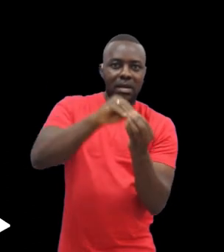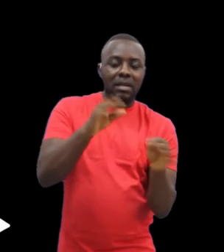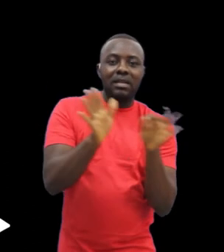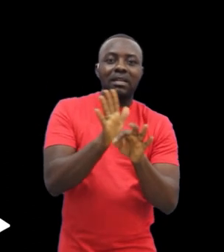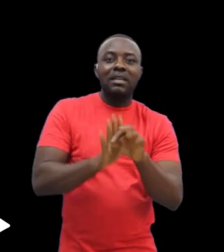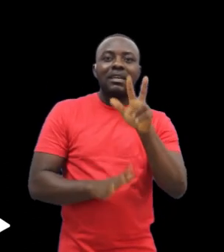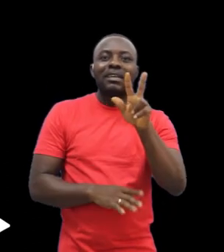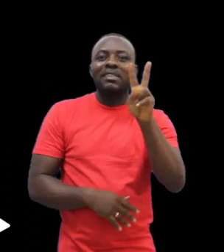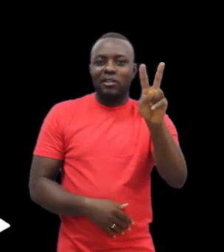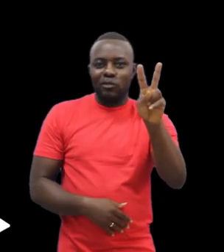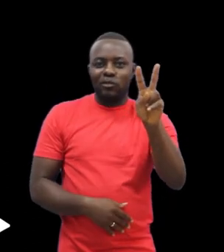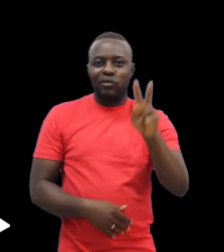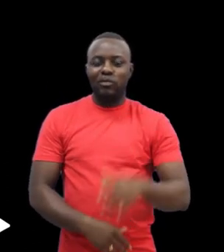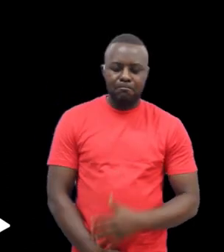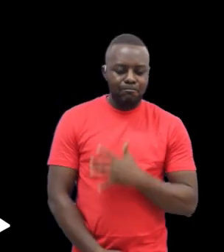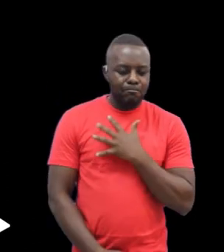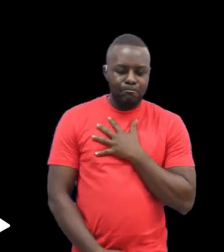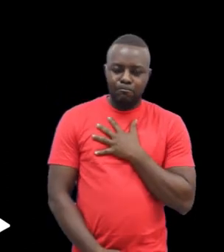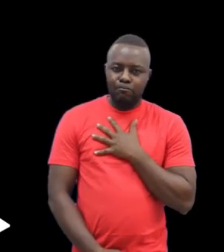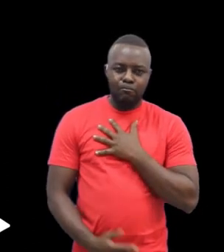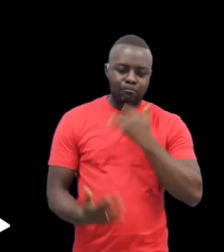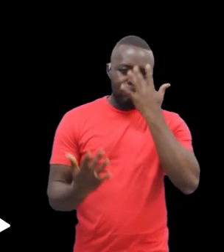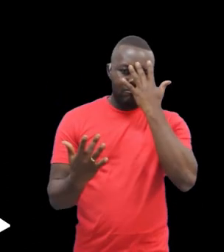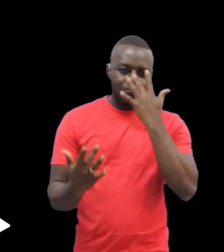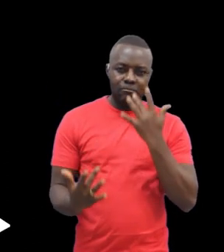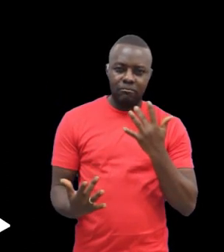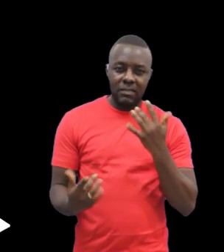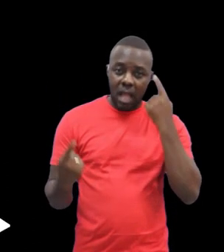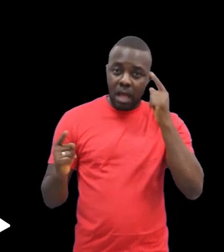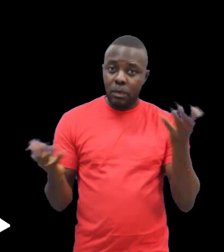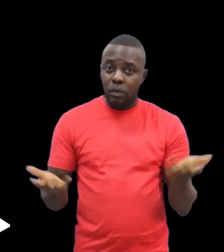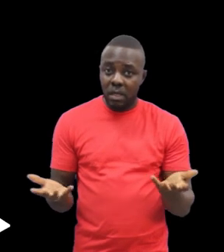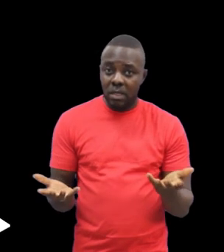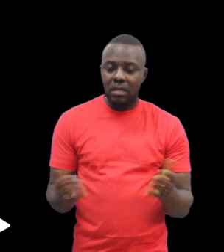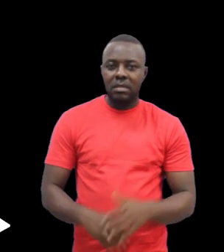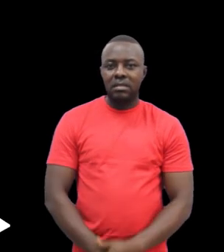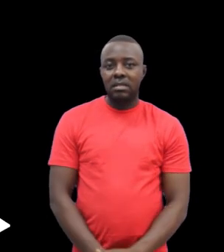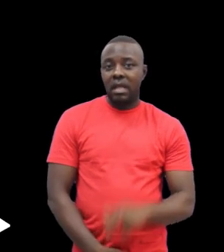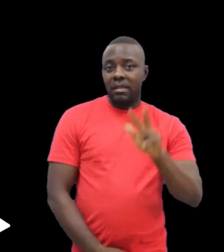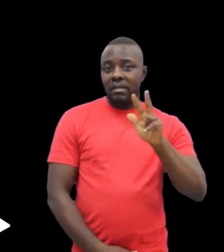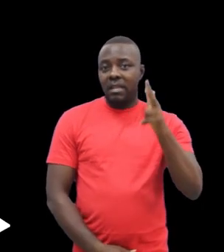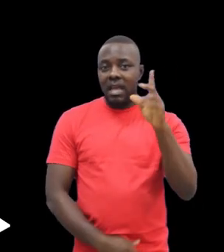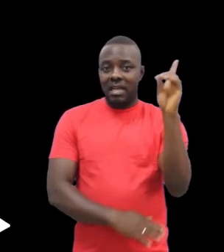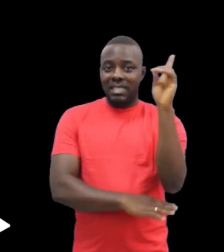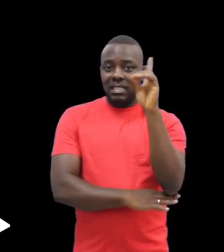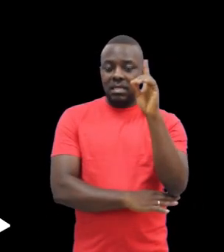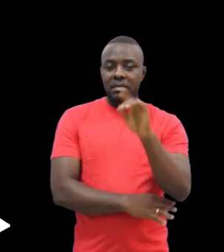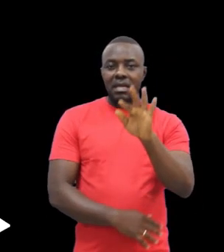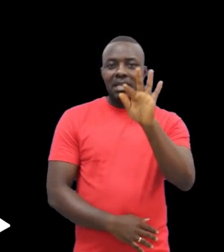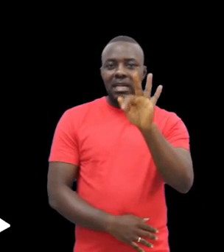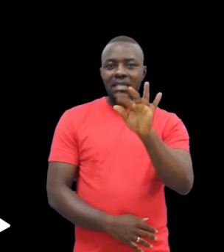the deaf, 13 countries and 32 schools in total. Tragically, Foster died in an air accident over